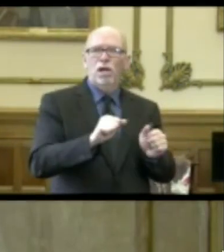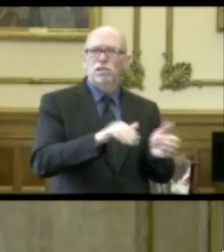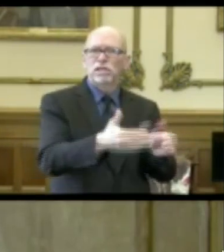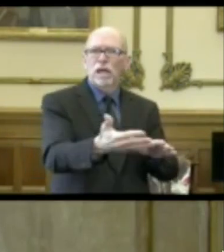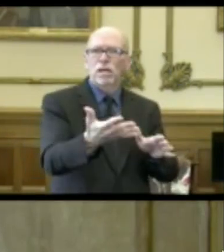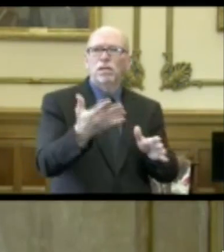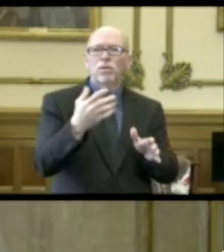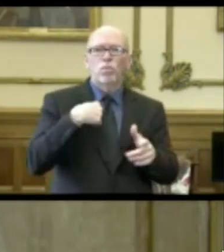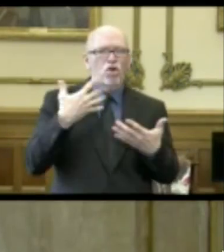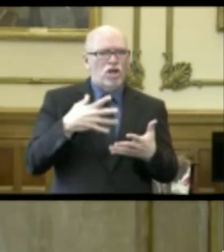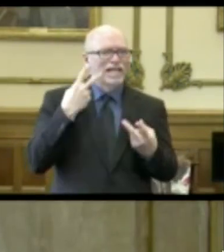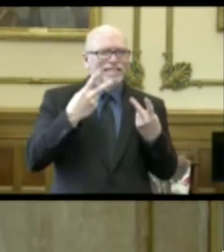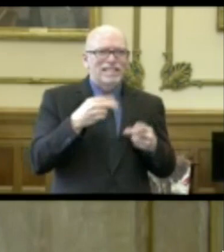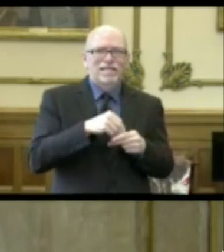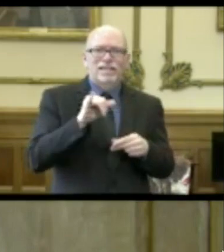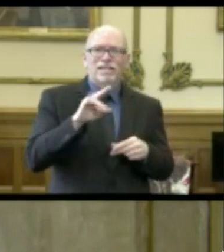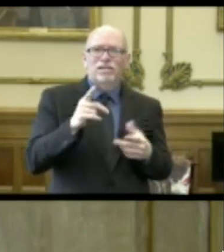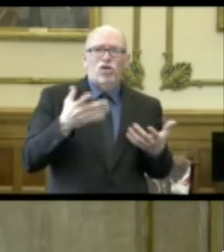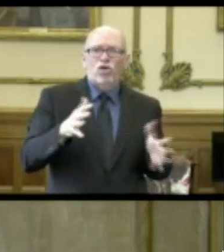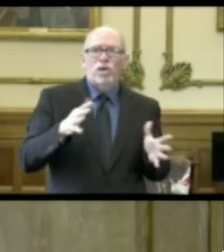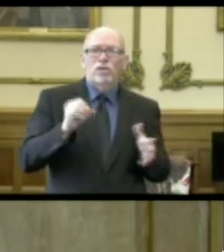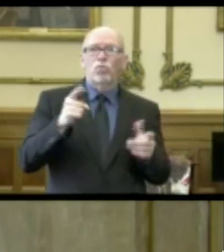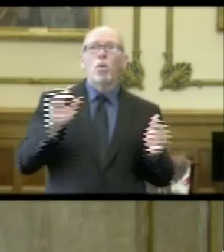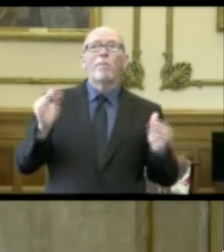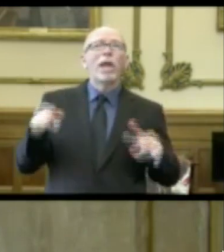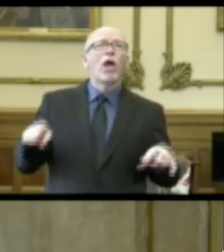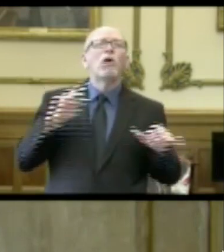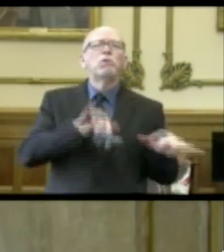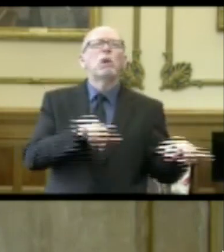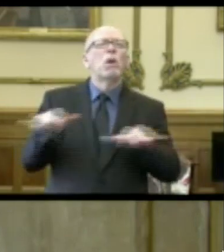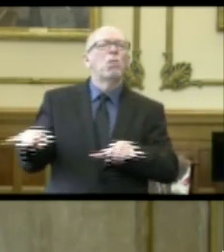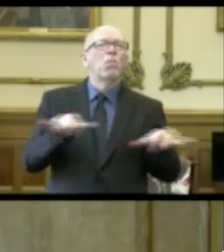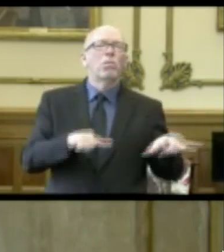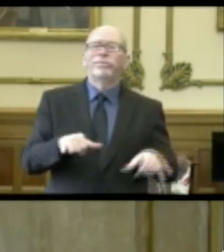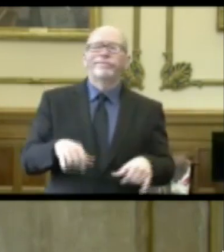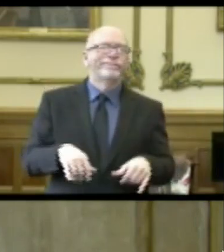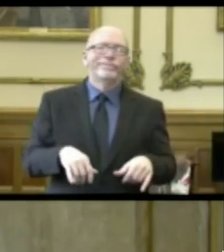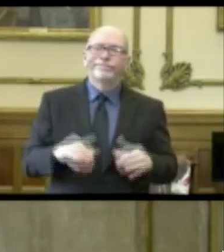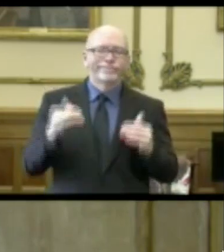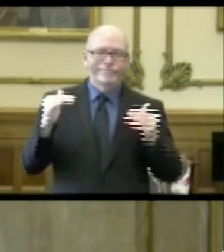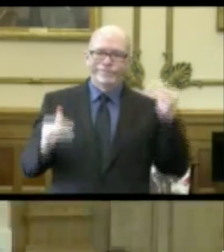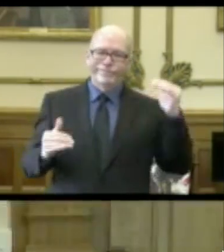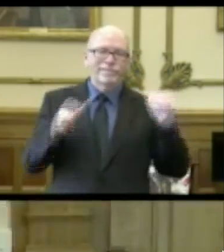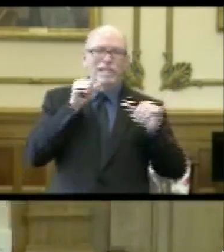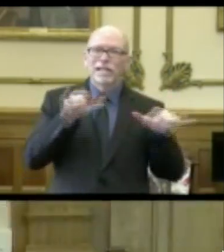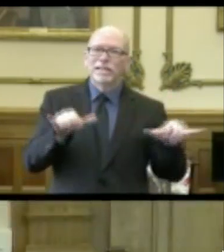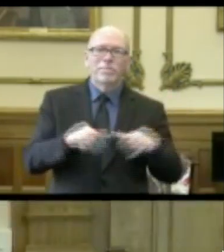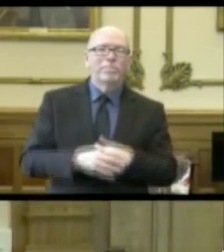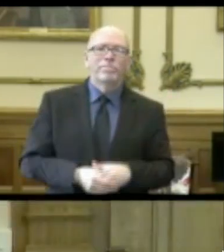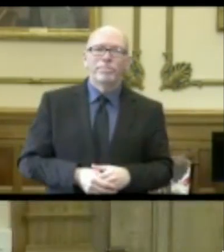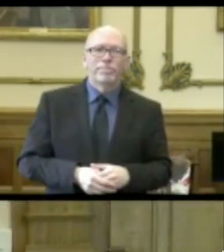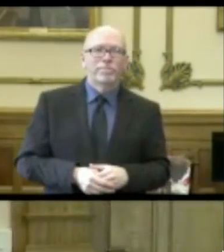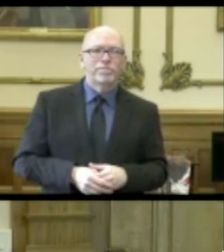in our state. So making those comparisons, it just doesn't equate in my mind. Yeah, and I would just say